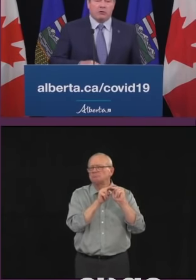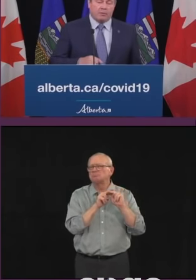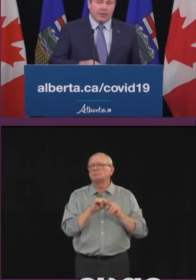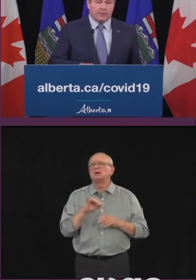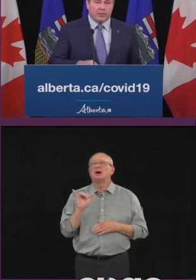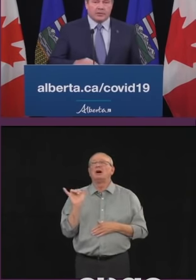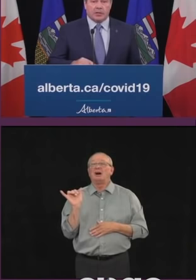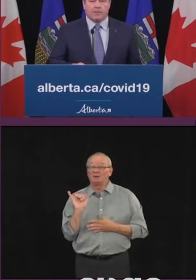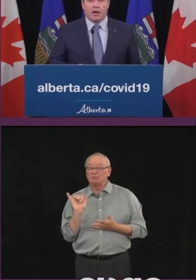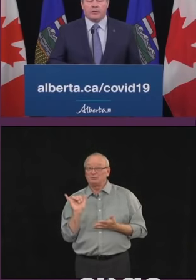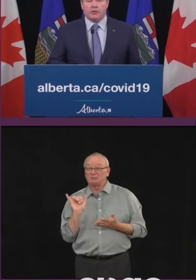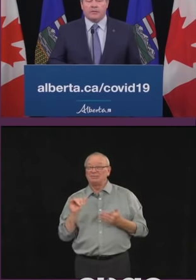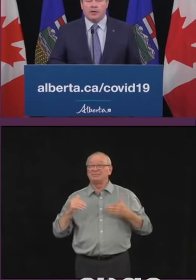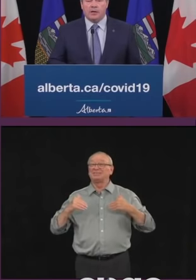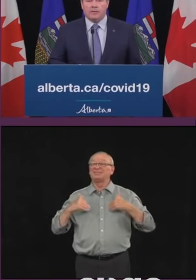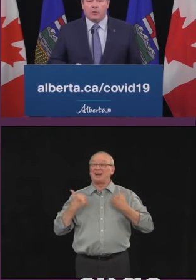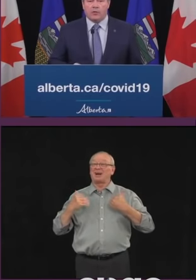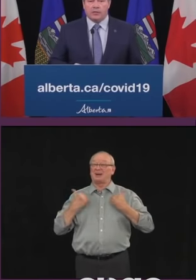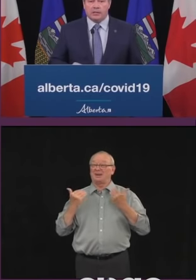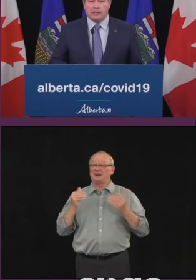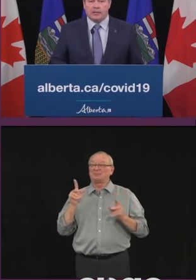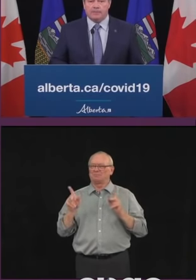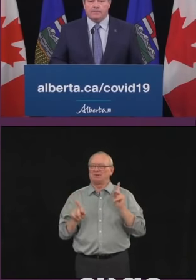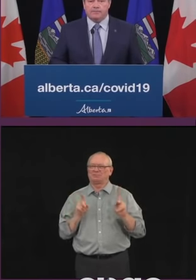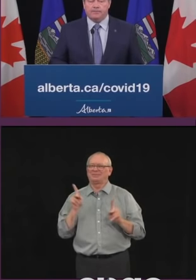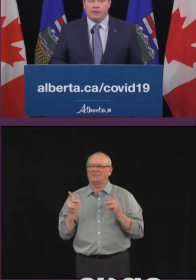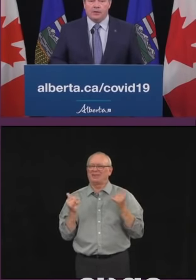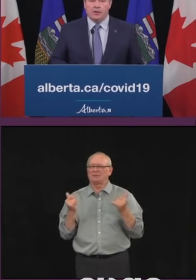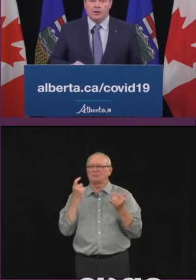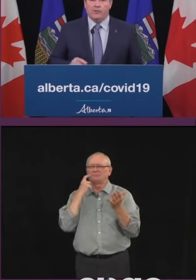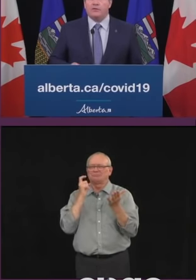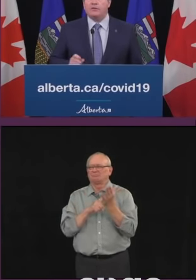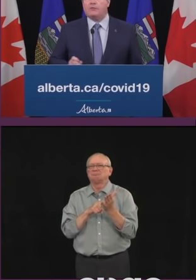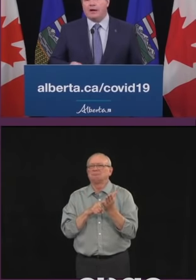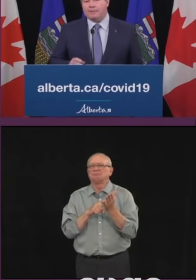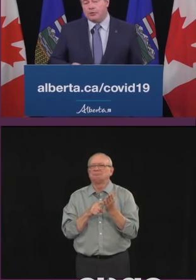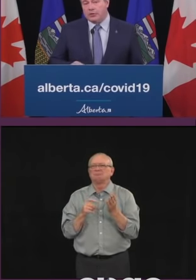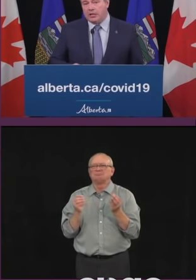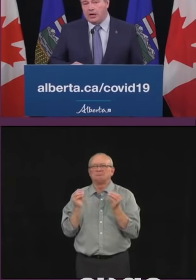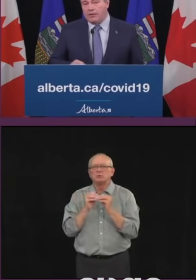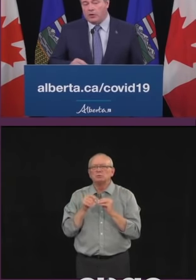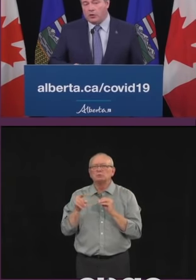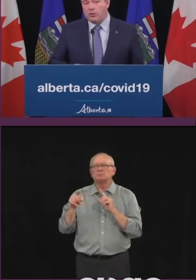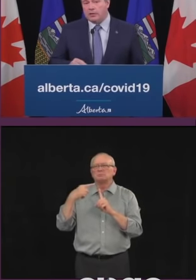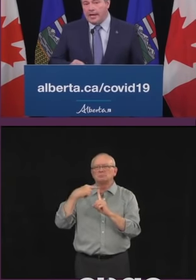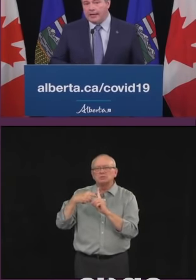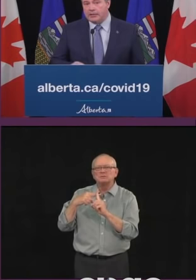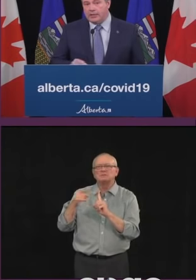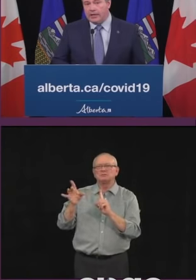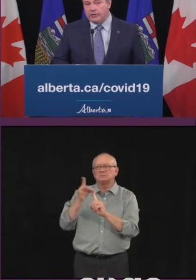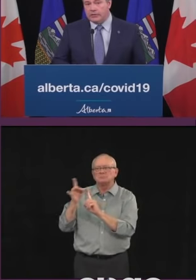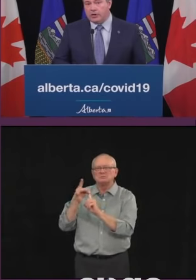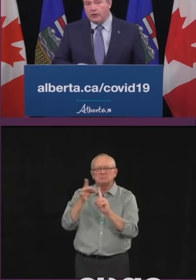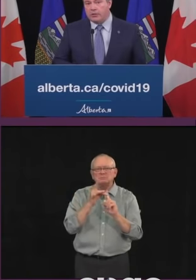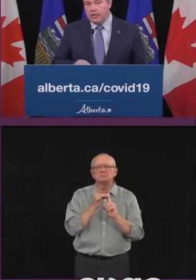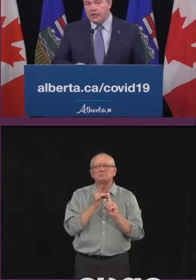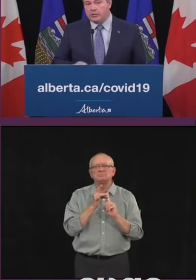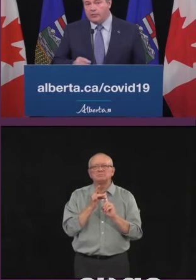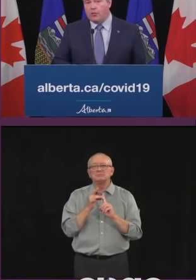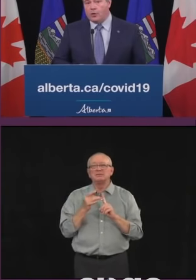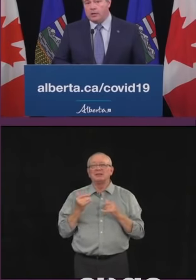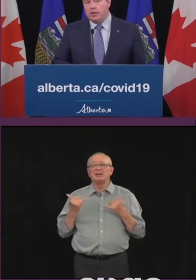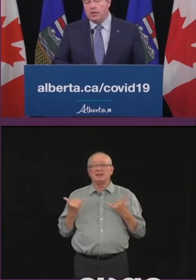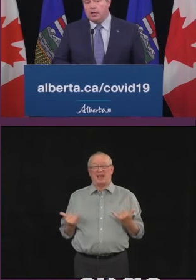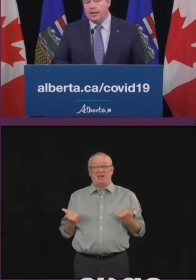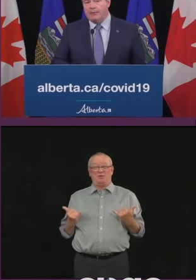of younger people testing positive for COVID-19. 55% of our current active cases are under the